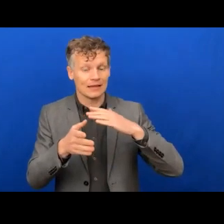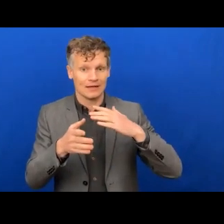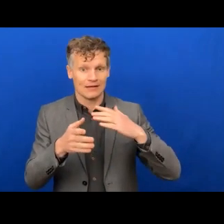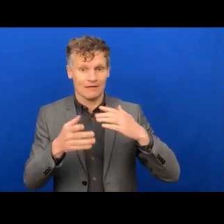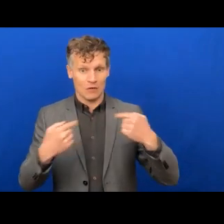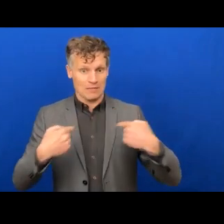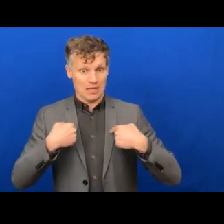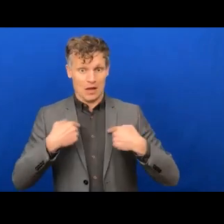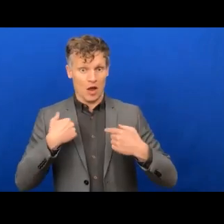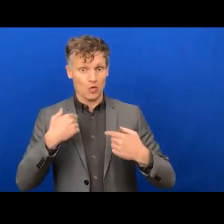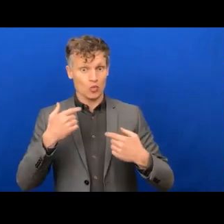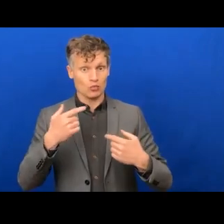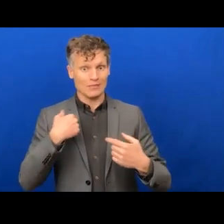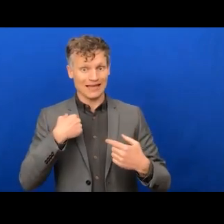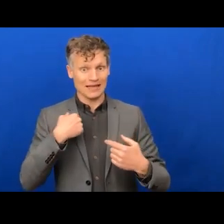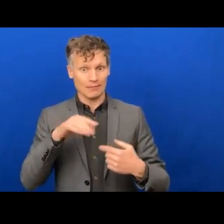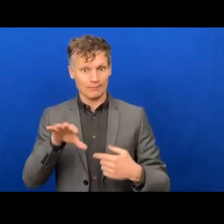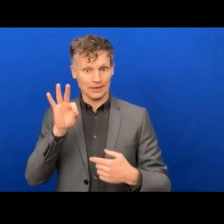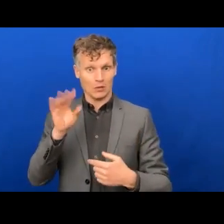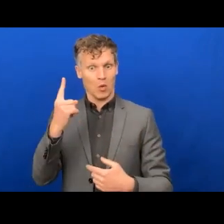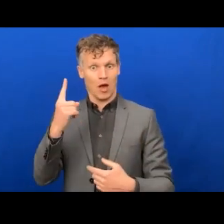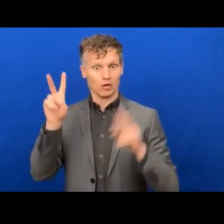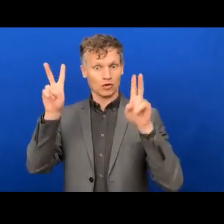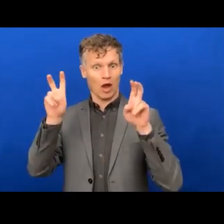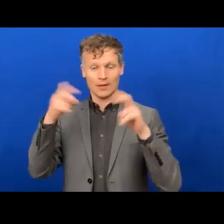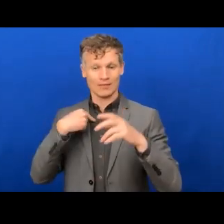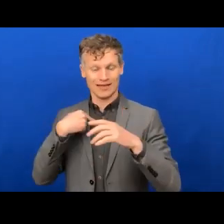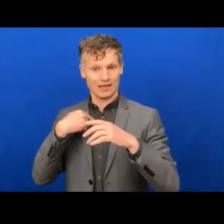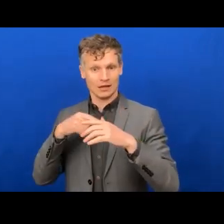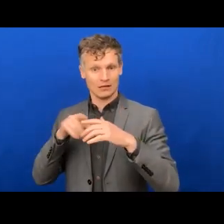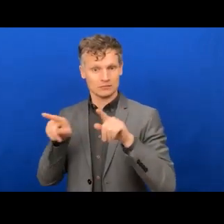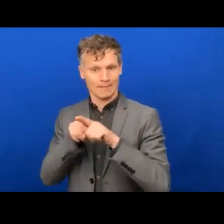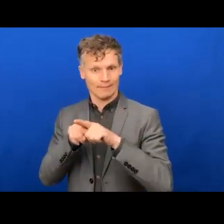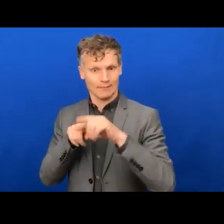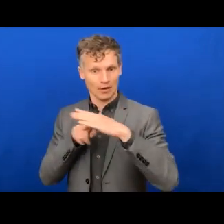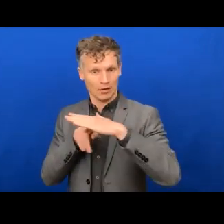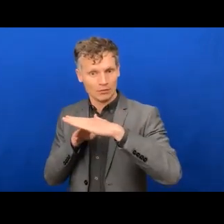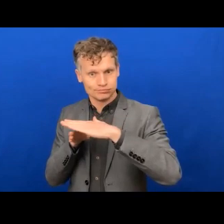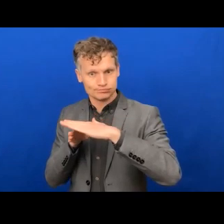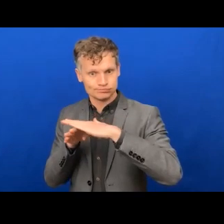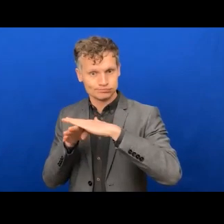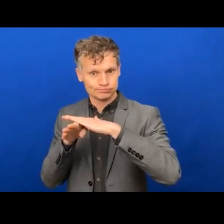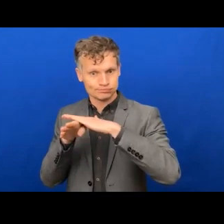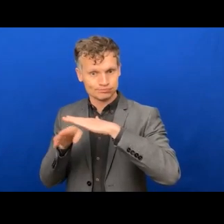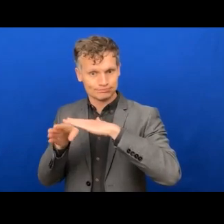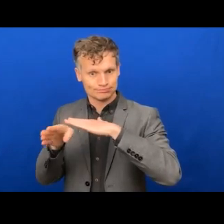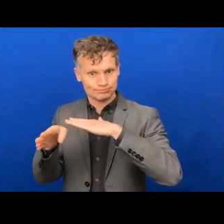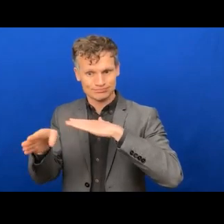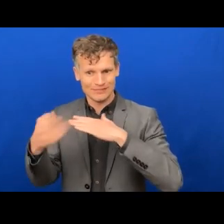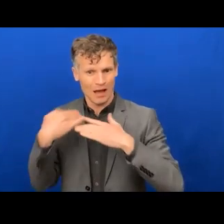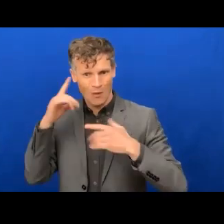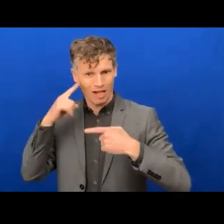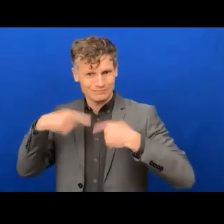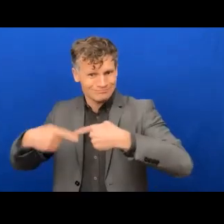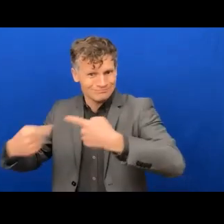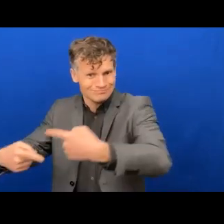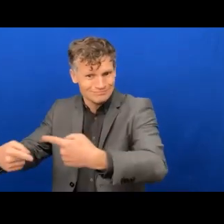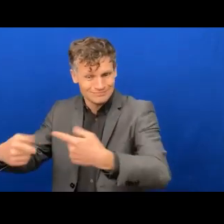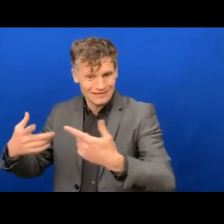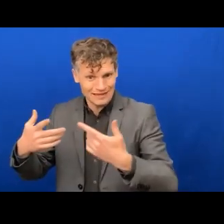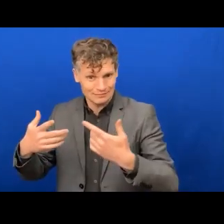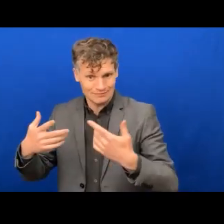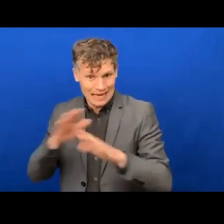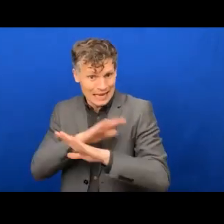bunny, that there is no stopping us when we're on a roll with this kind of stuff. So, that's all positive. At the same time,